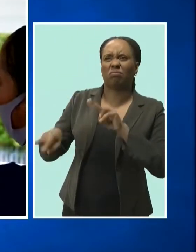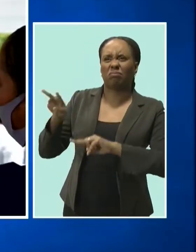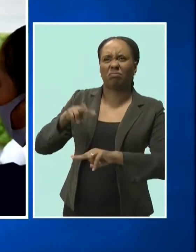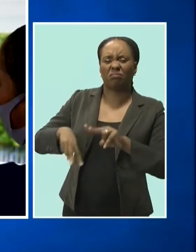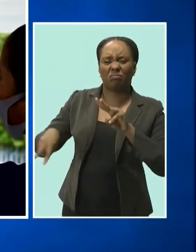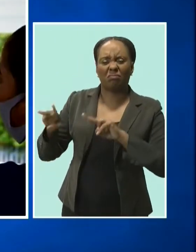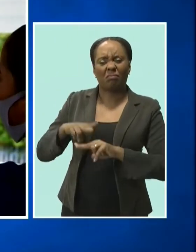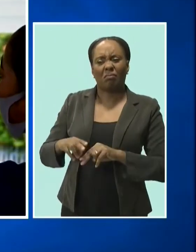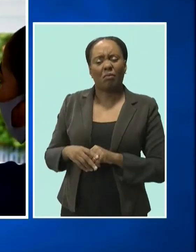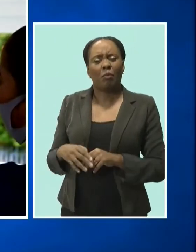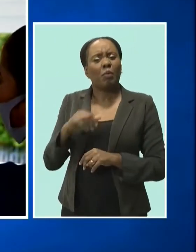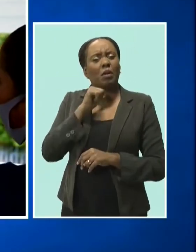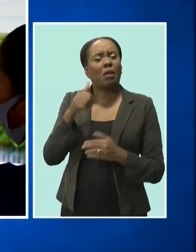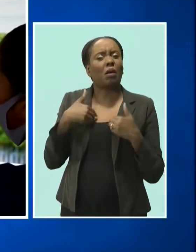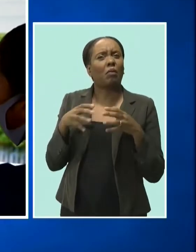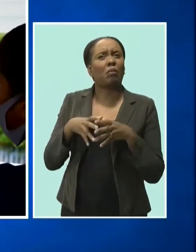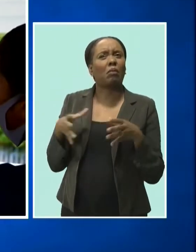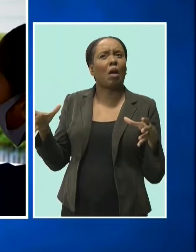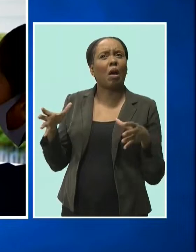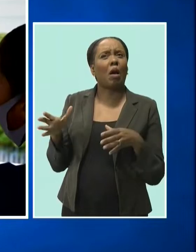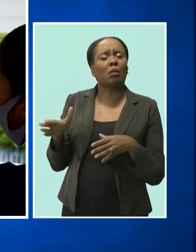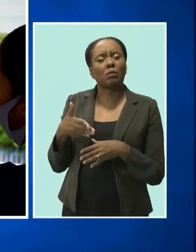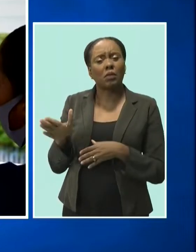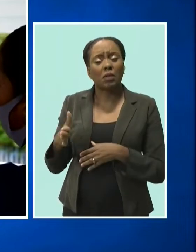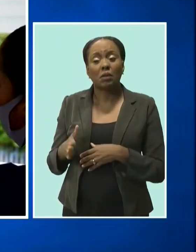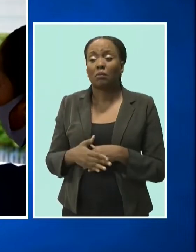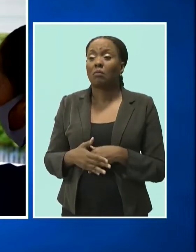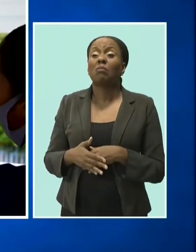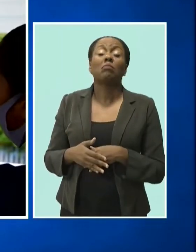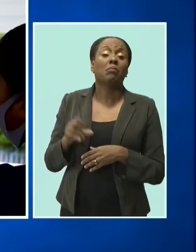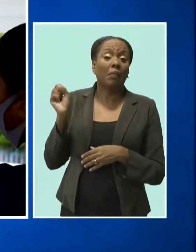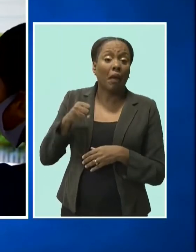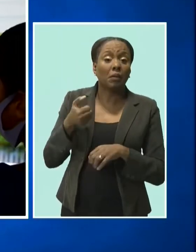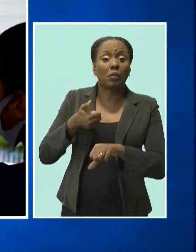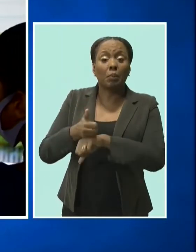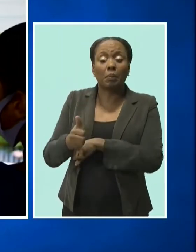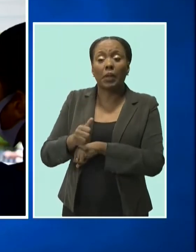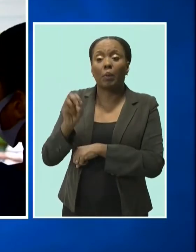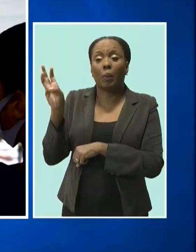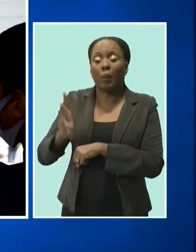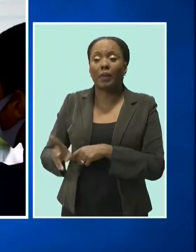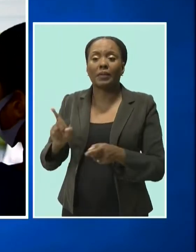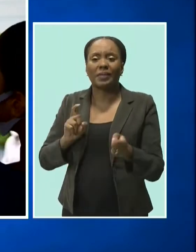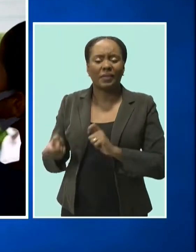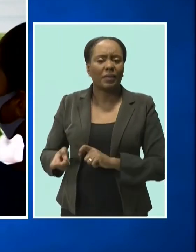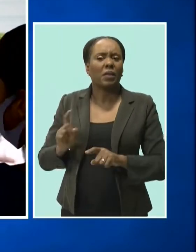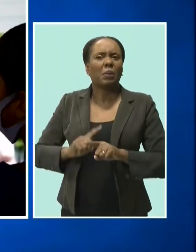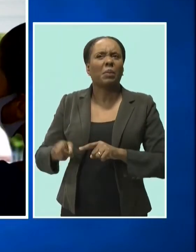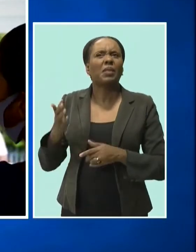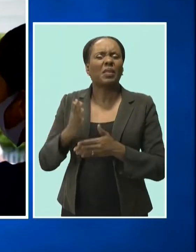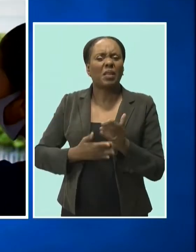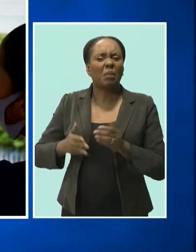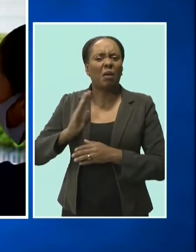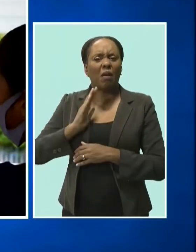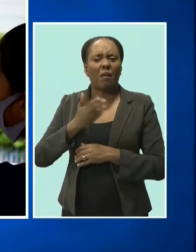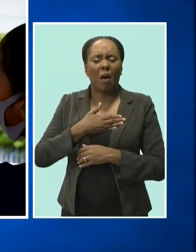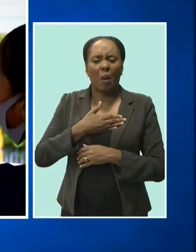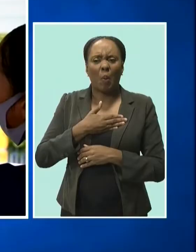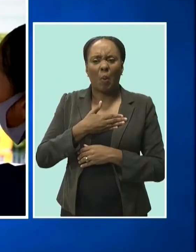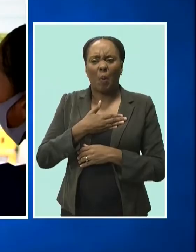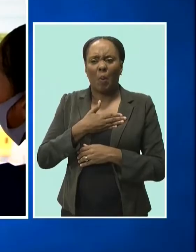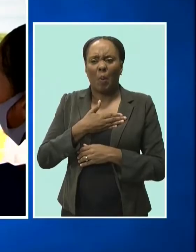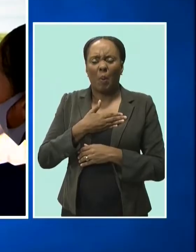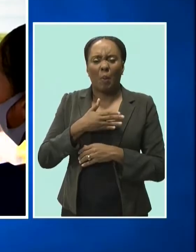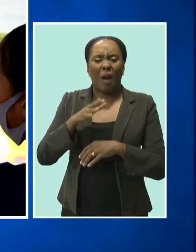plentiful as it used to be. We could blame it on climate change, but we also have to be knowledgeable of some of our practices. Tate said fisher folk must